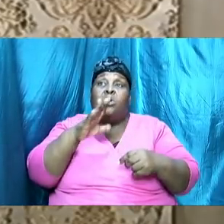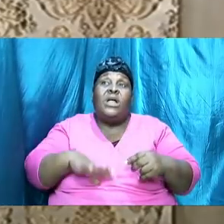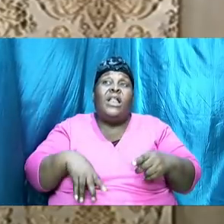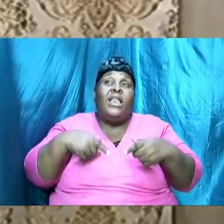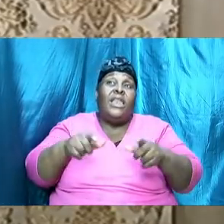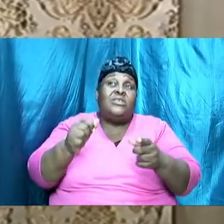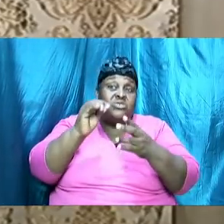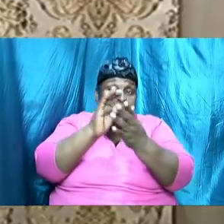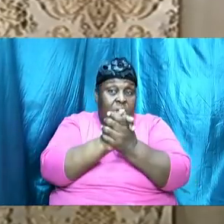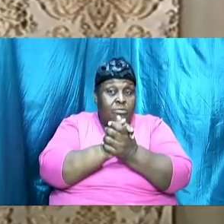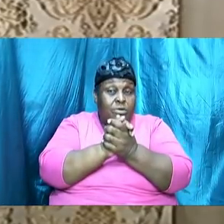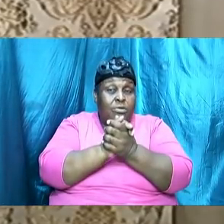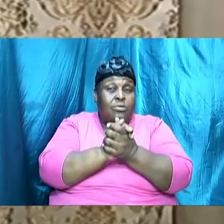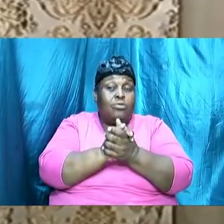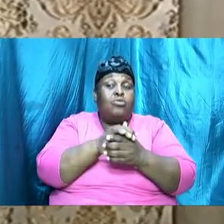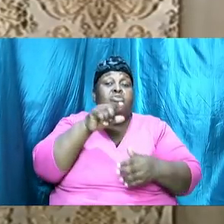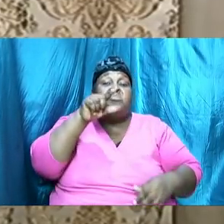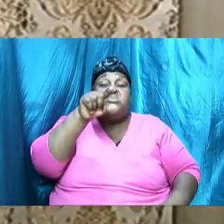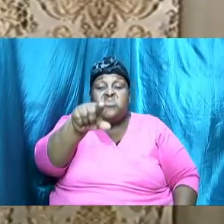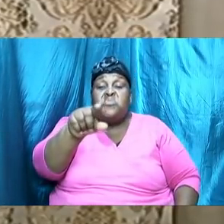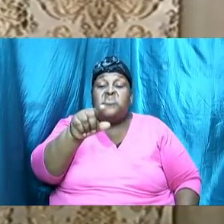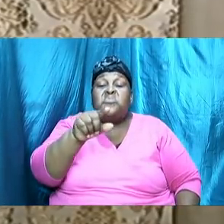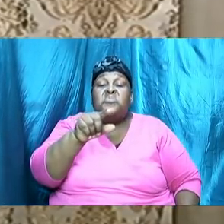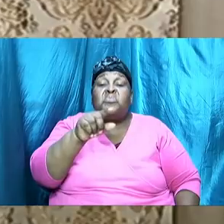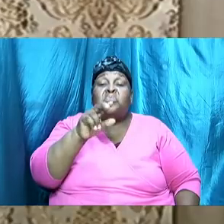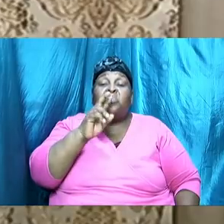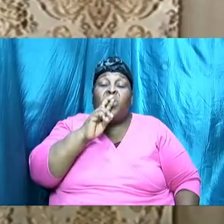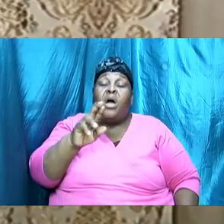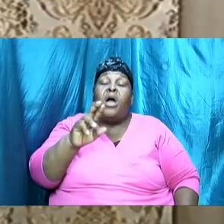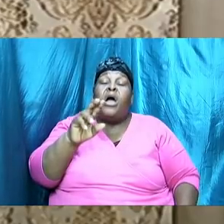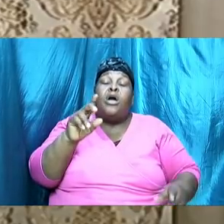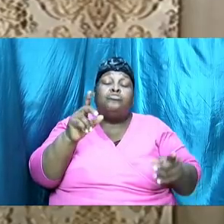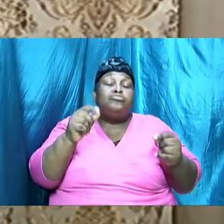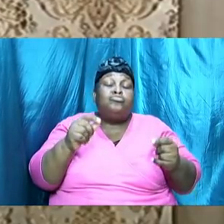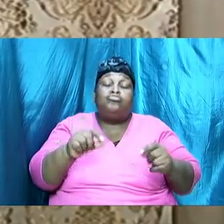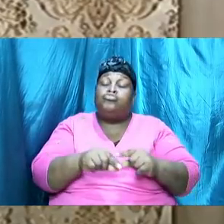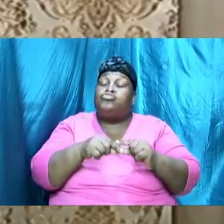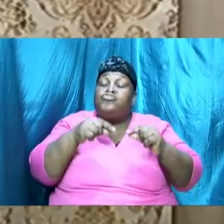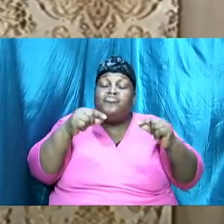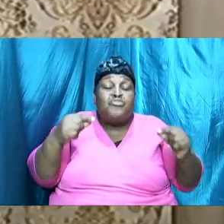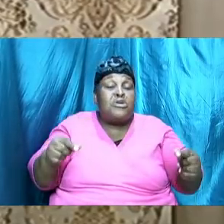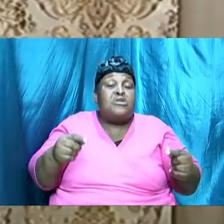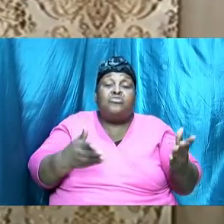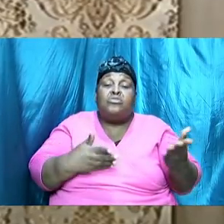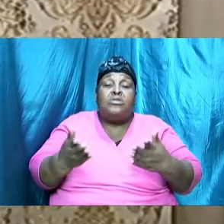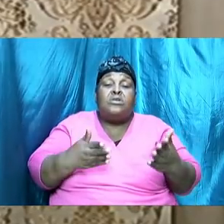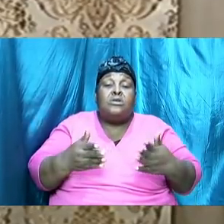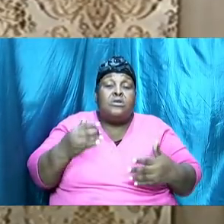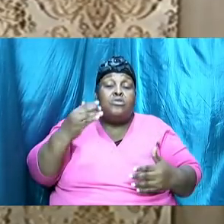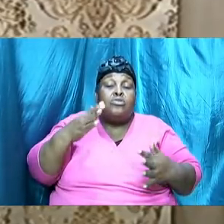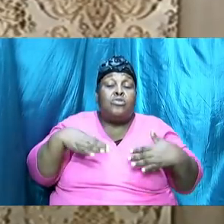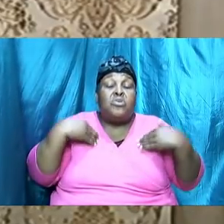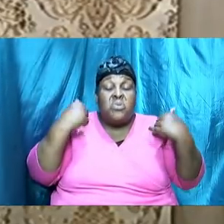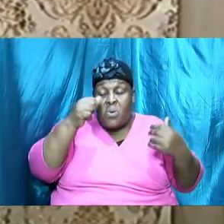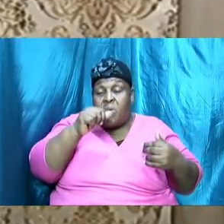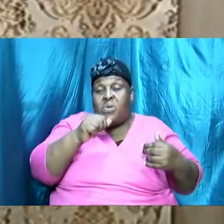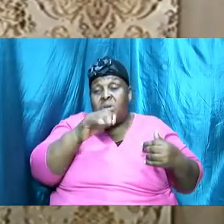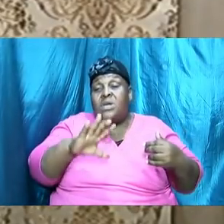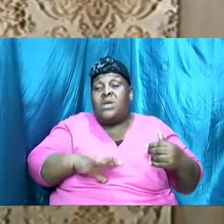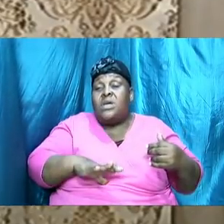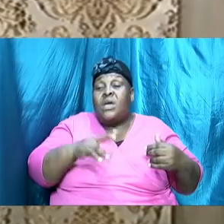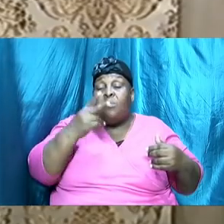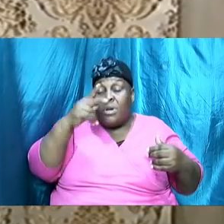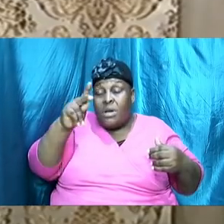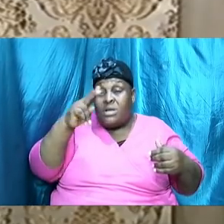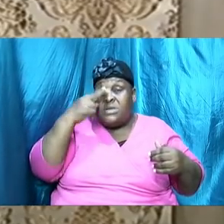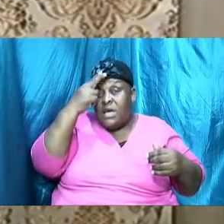you are doing her a great deserve and young lady if you just see a man and because he's handsome